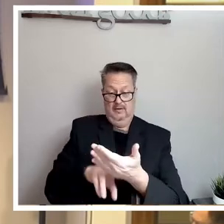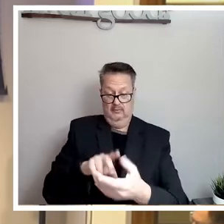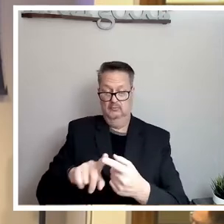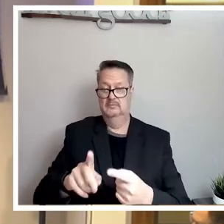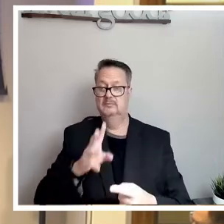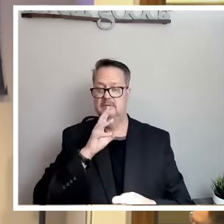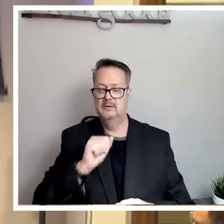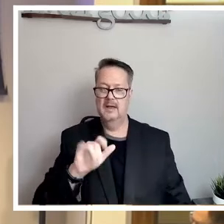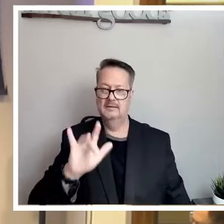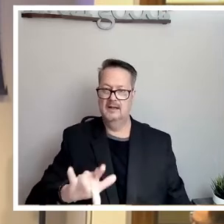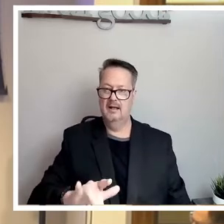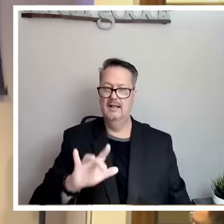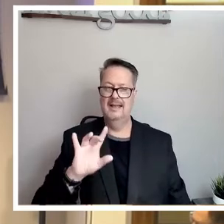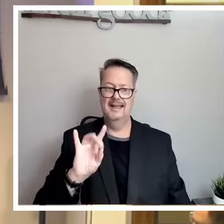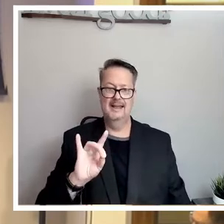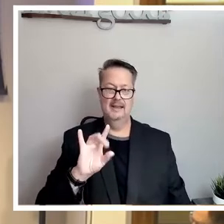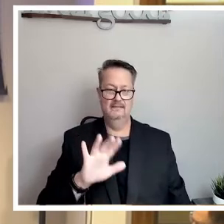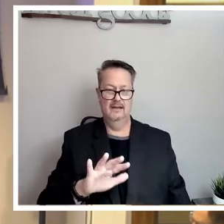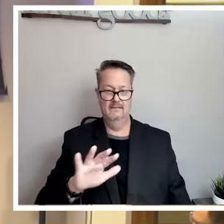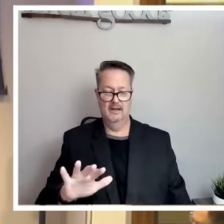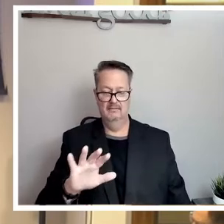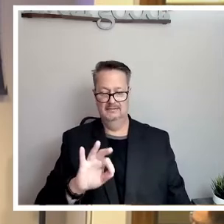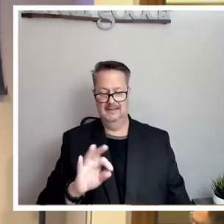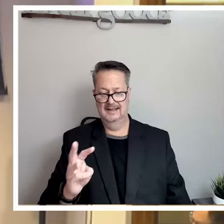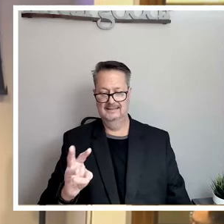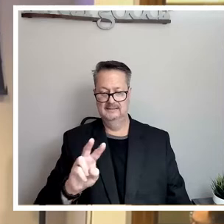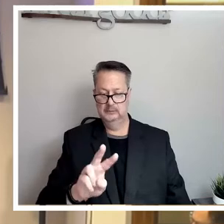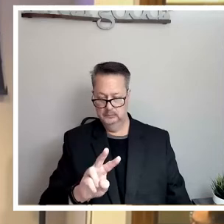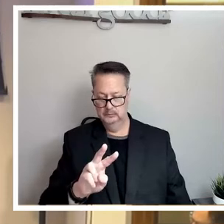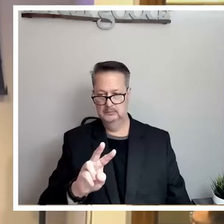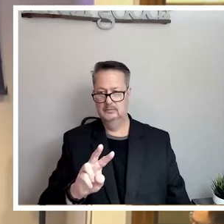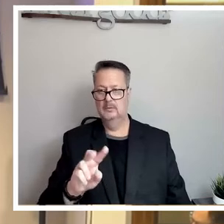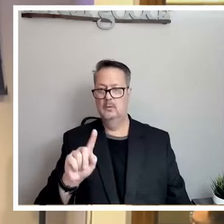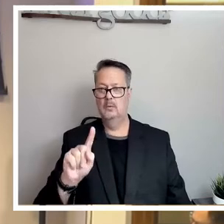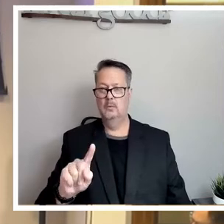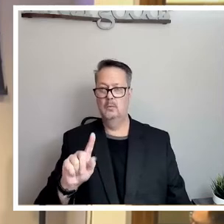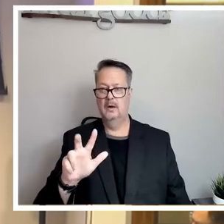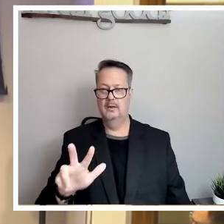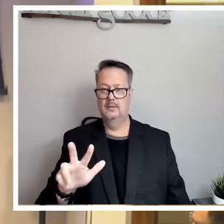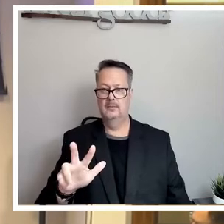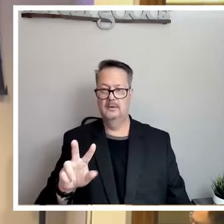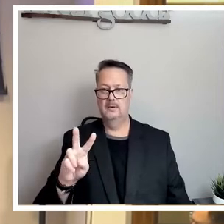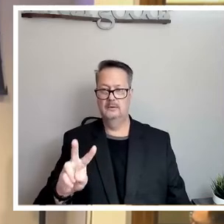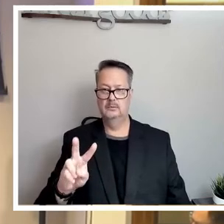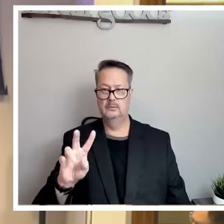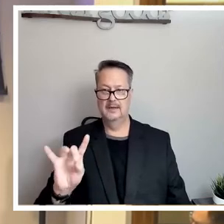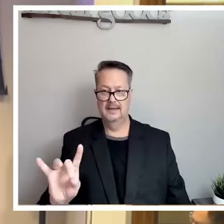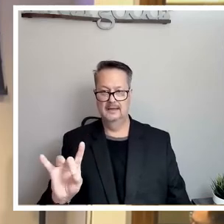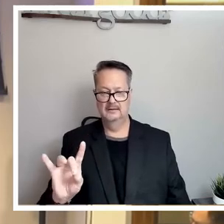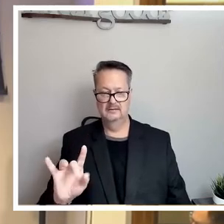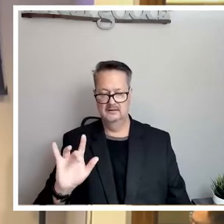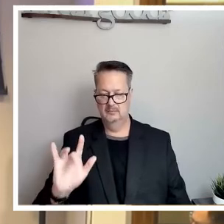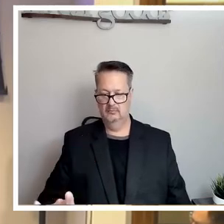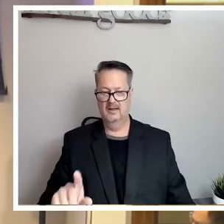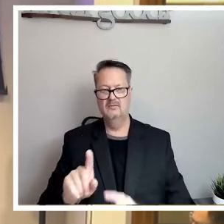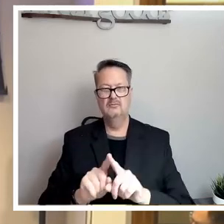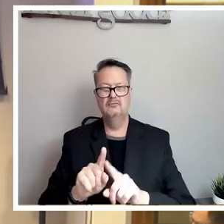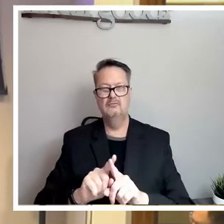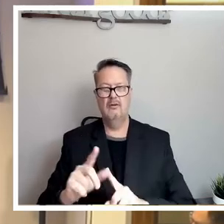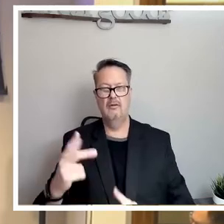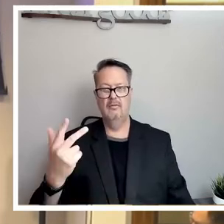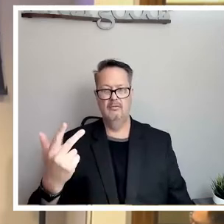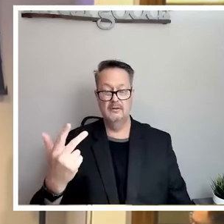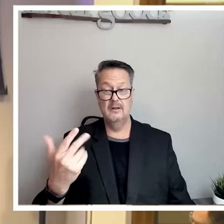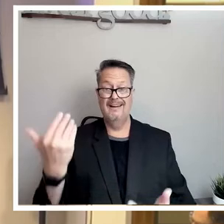dial 855-962-1328 and press star 3. Again, if you